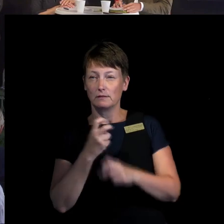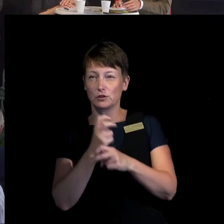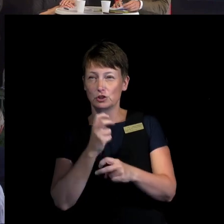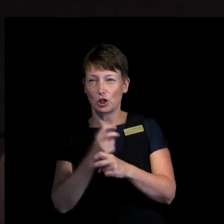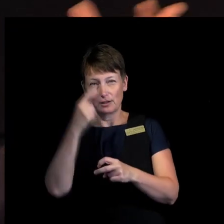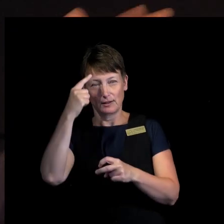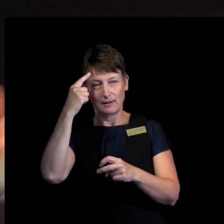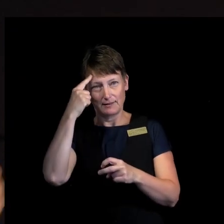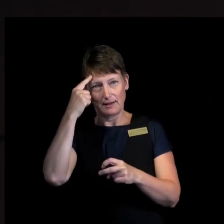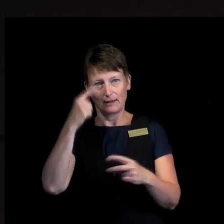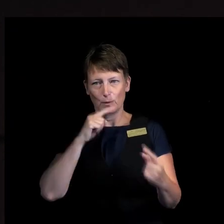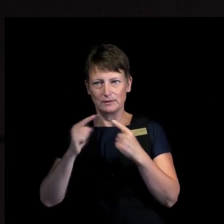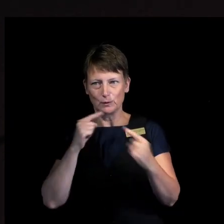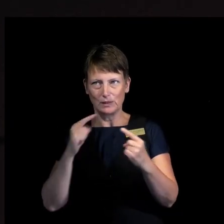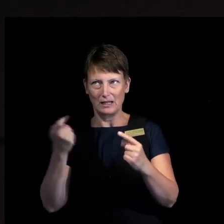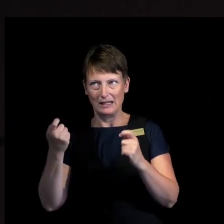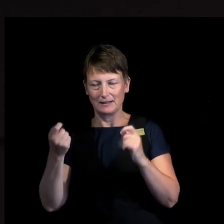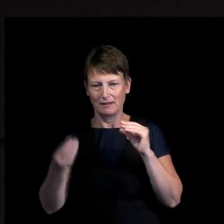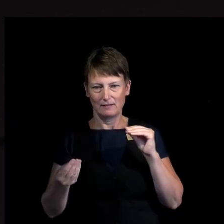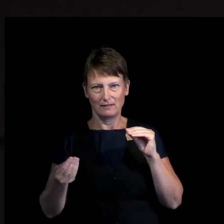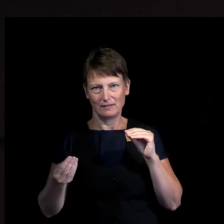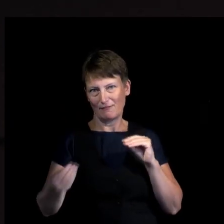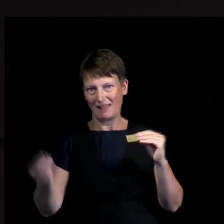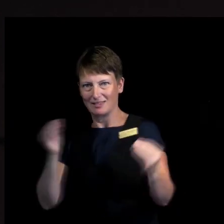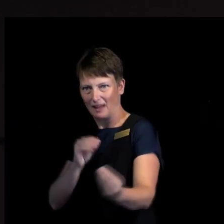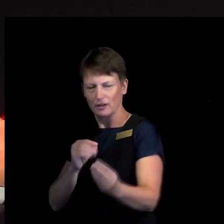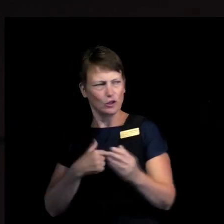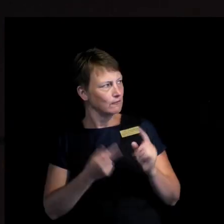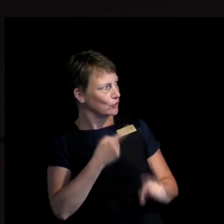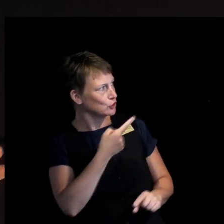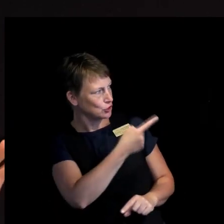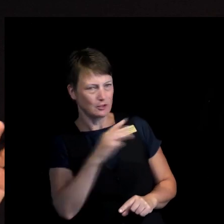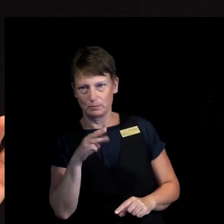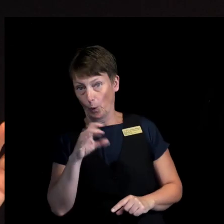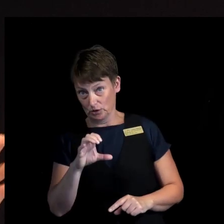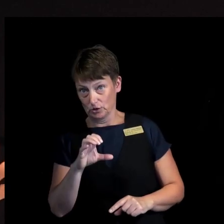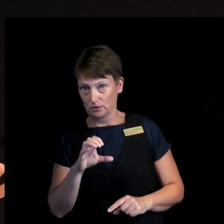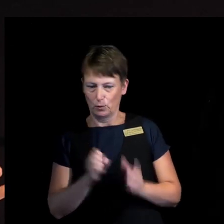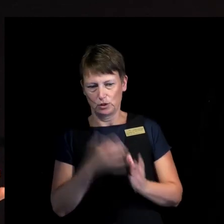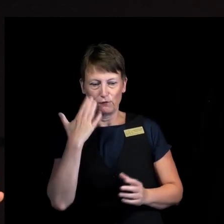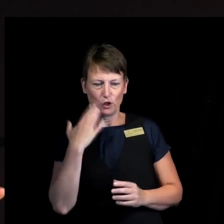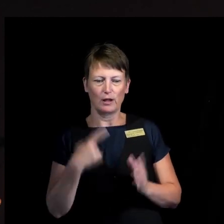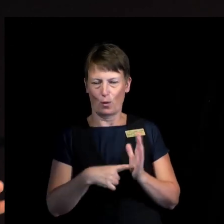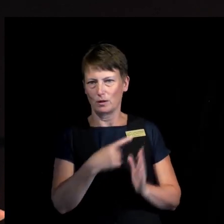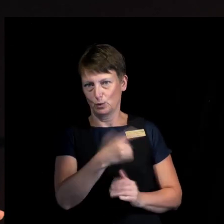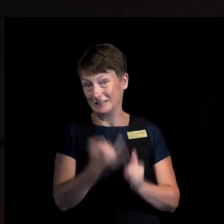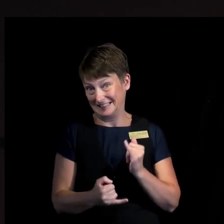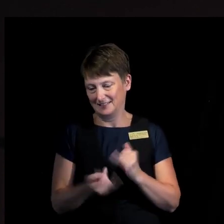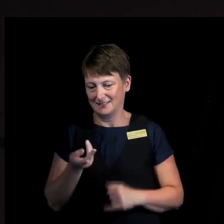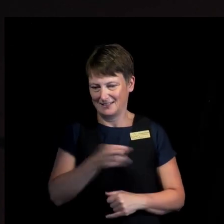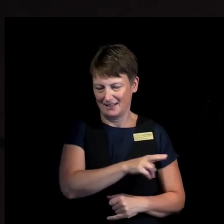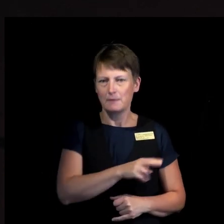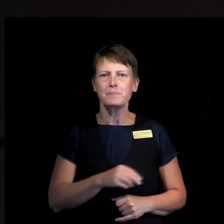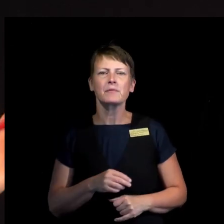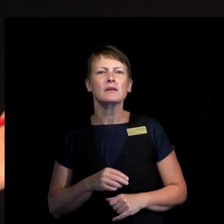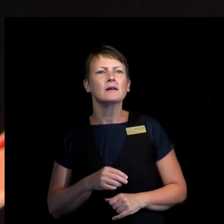the discussion. I'll, I'll, let you go first, Mons, since you had to go last the other time. And try to look at